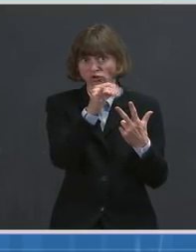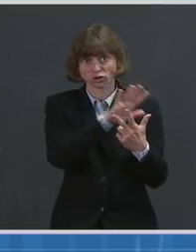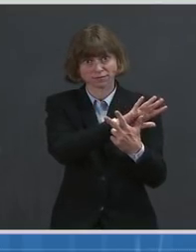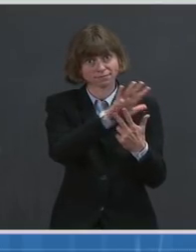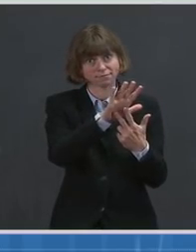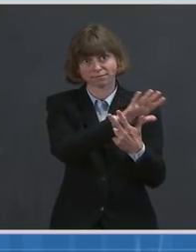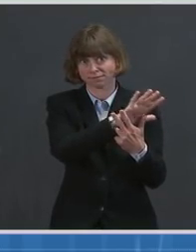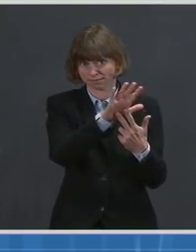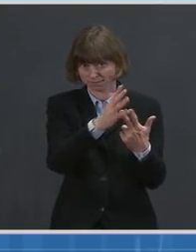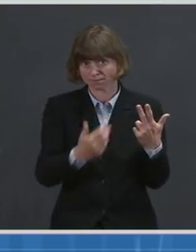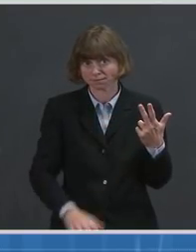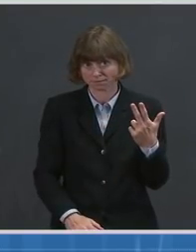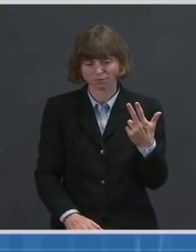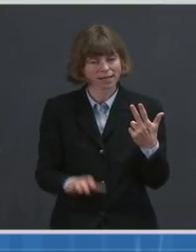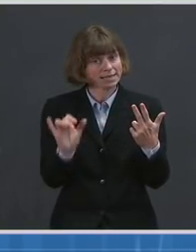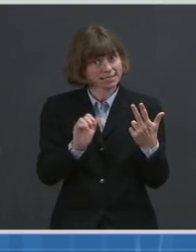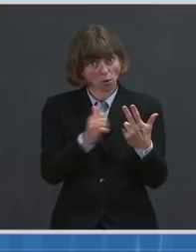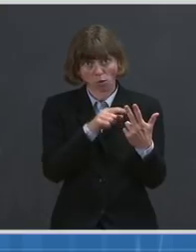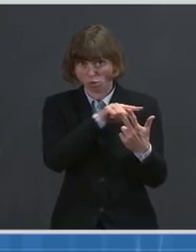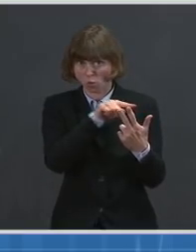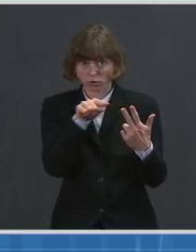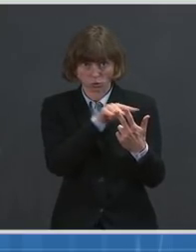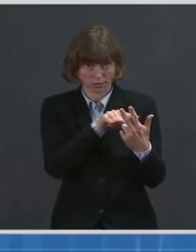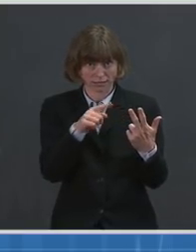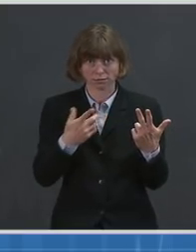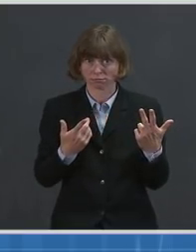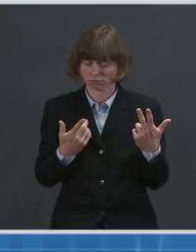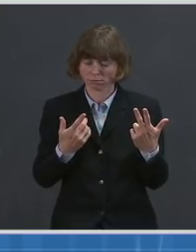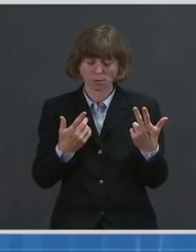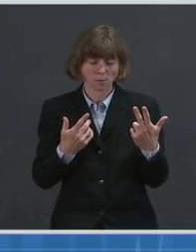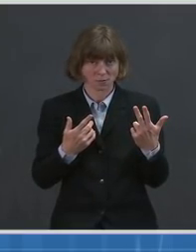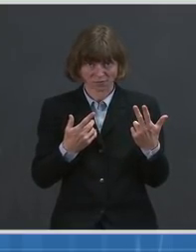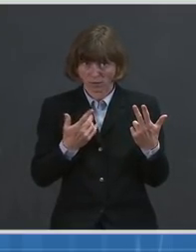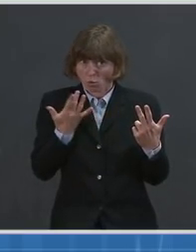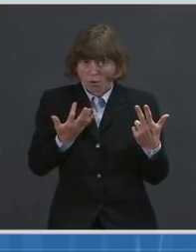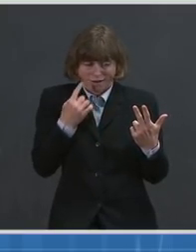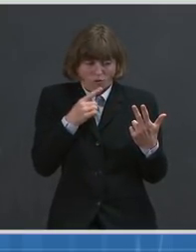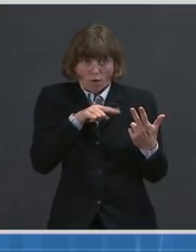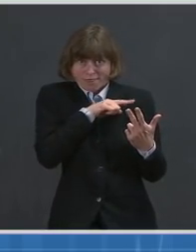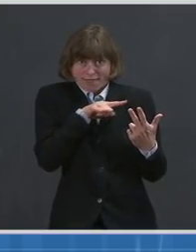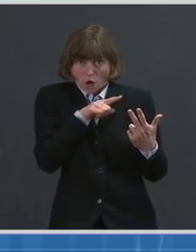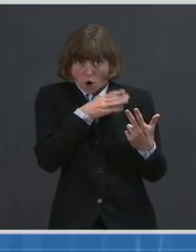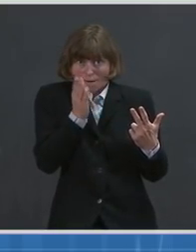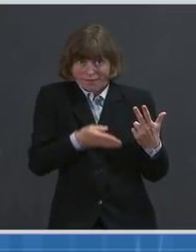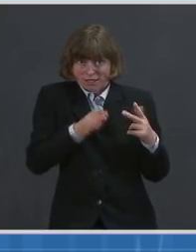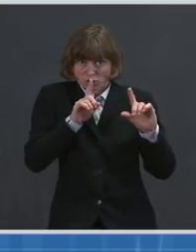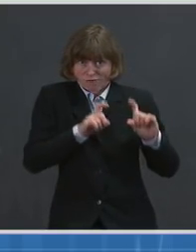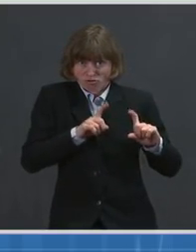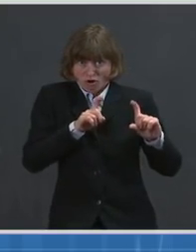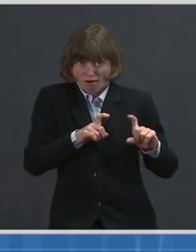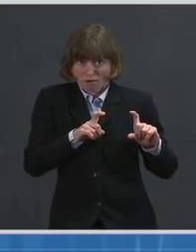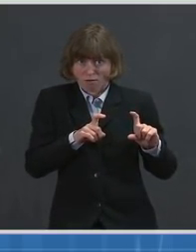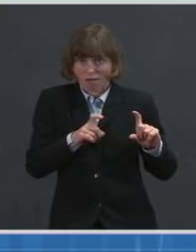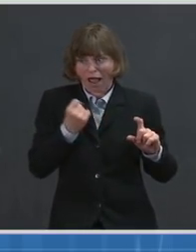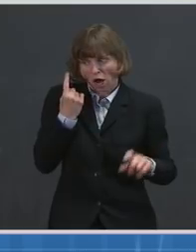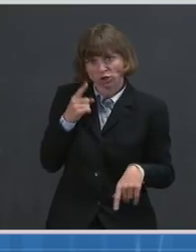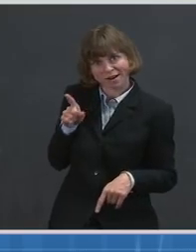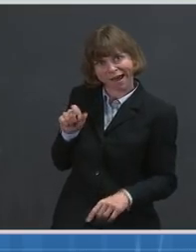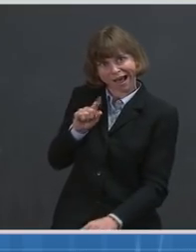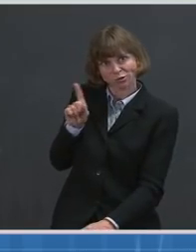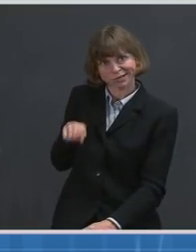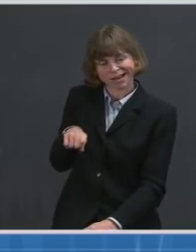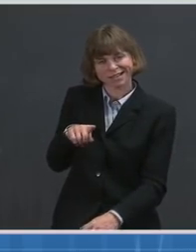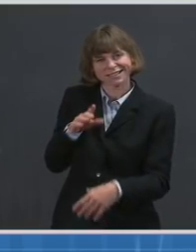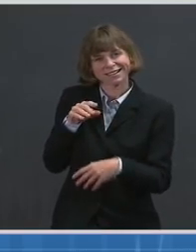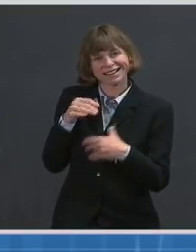did with those vaccines as we awaited for the completion of the clinical trial. And right now, my understanding is that AstraZeneca is in the middle of its